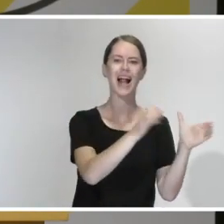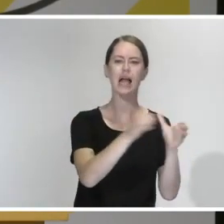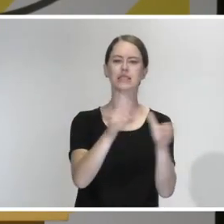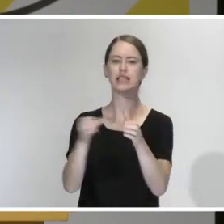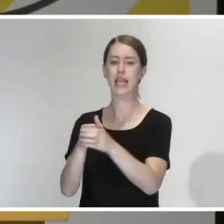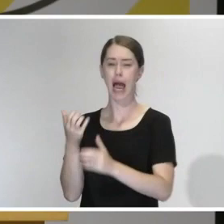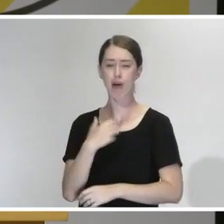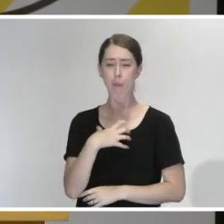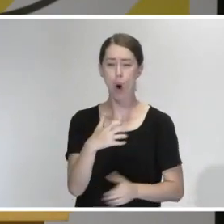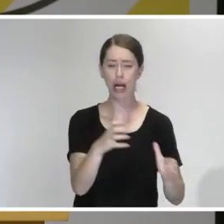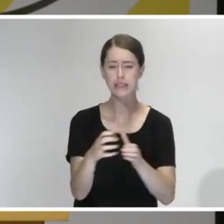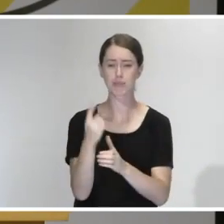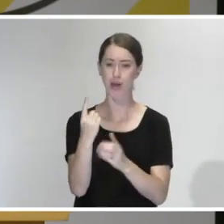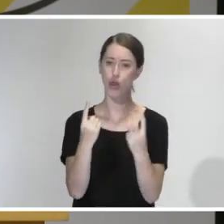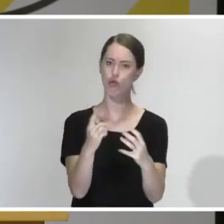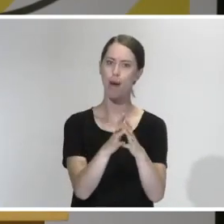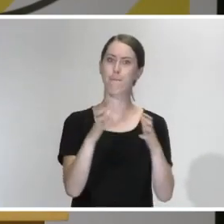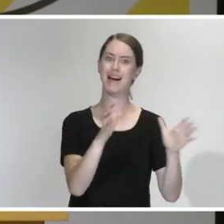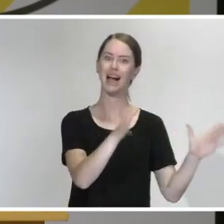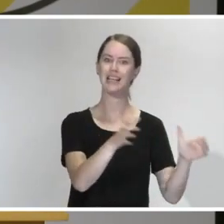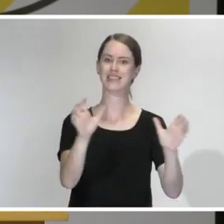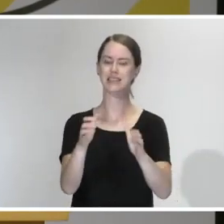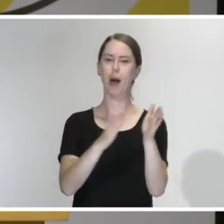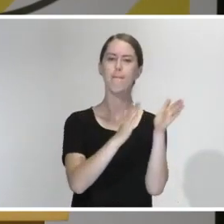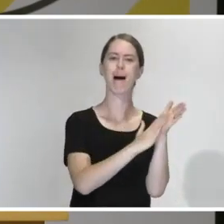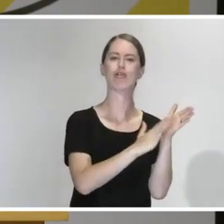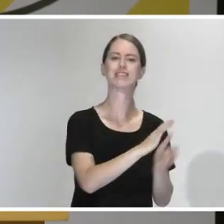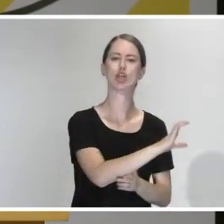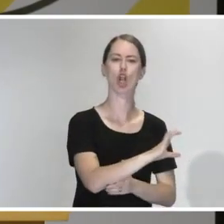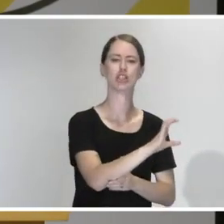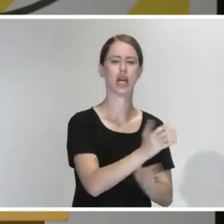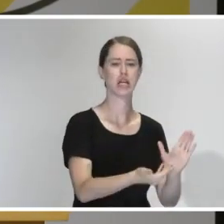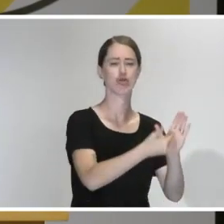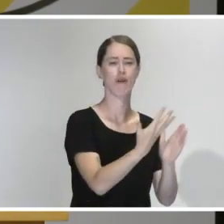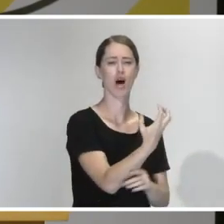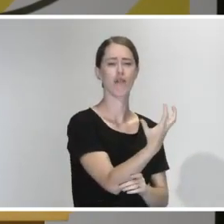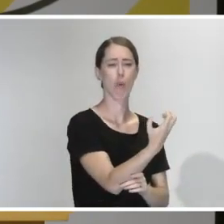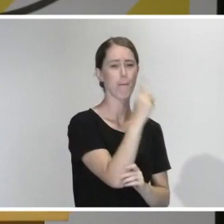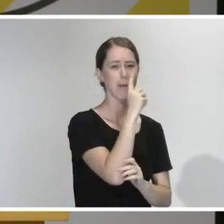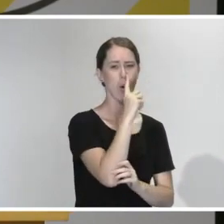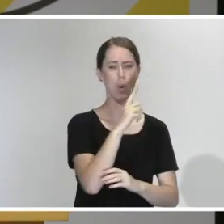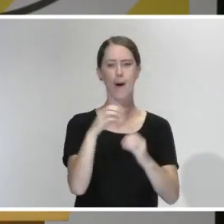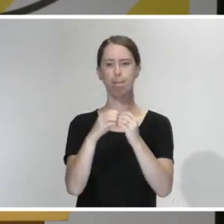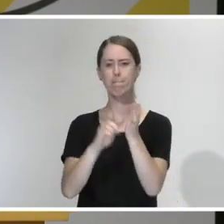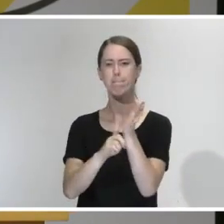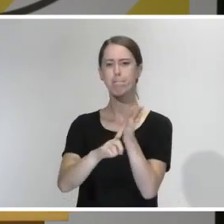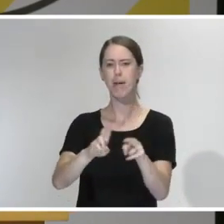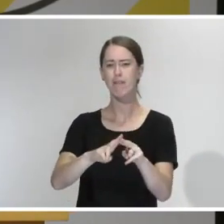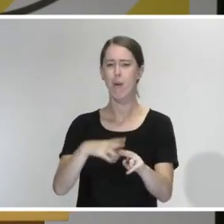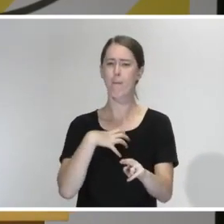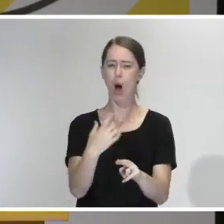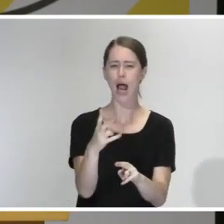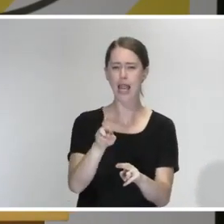significant clusters, but the three largest clusters, Marist College one, there is an additional five there, the Bluff one an additional 11